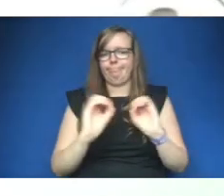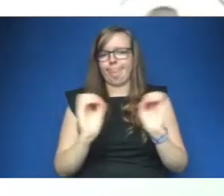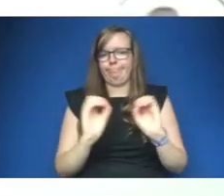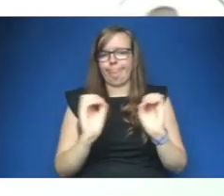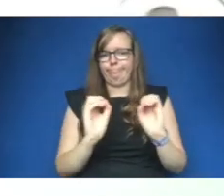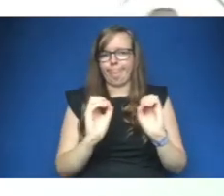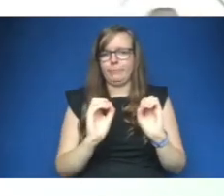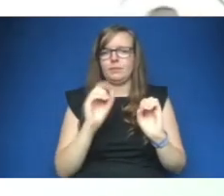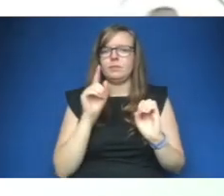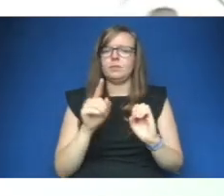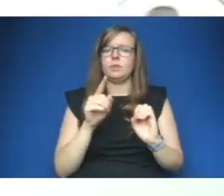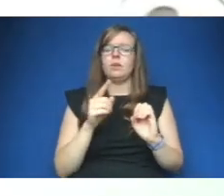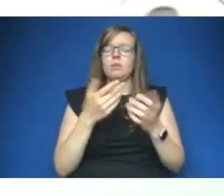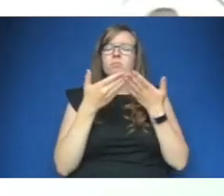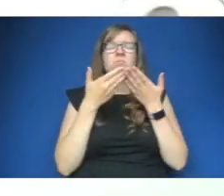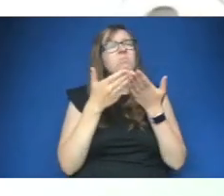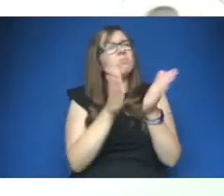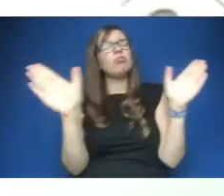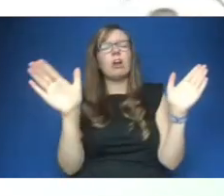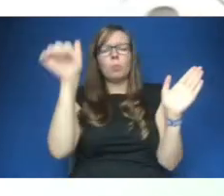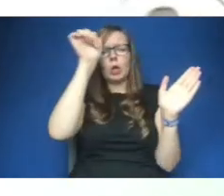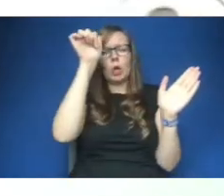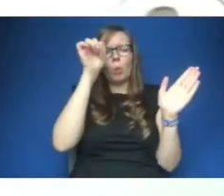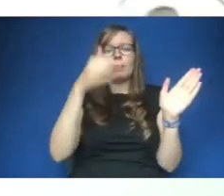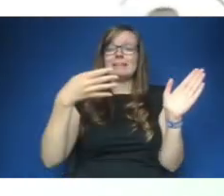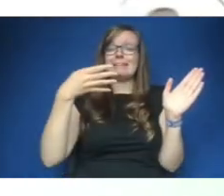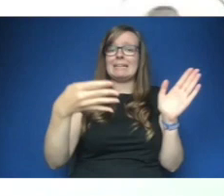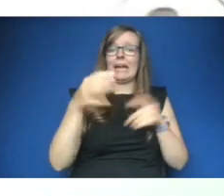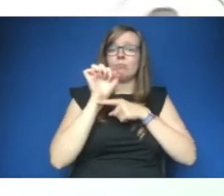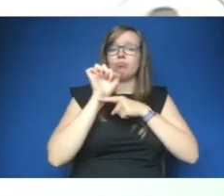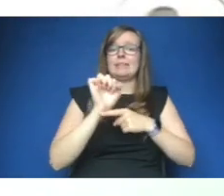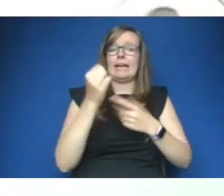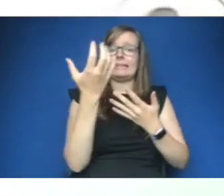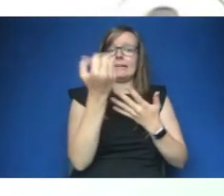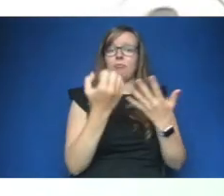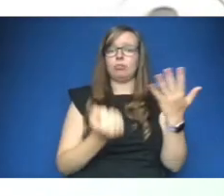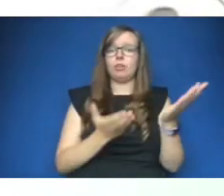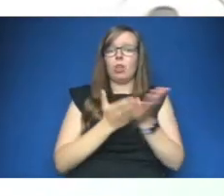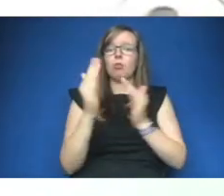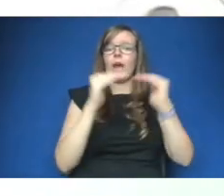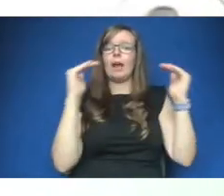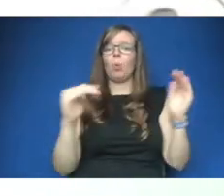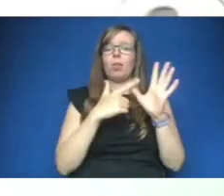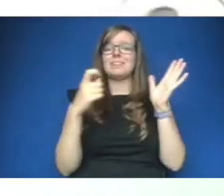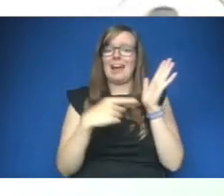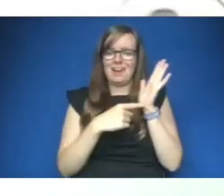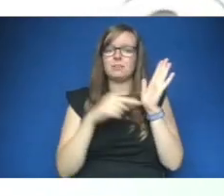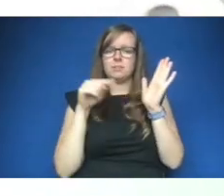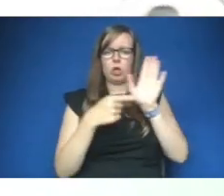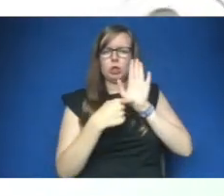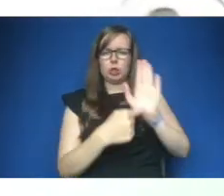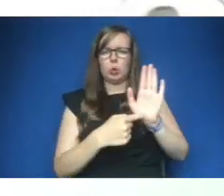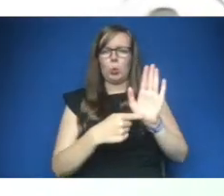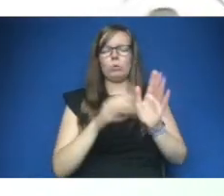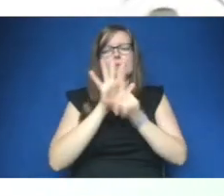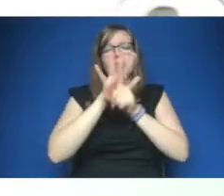speaking we know that there are nine protected characteristics under the equality act which um show discrimination that you control discrimination